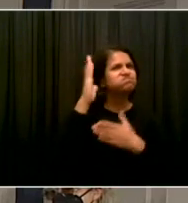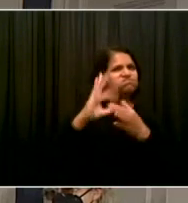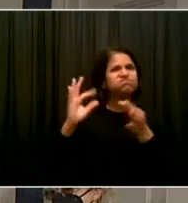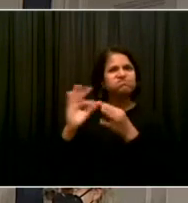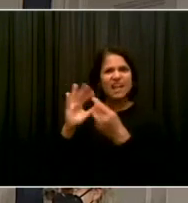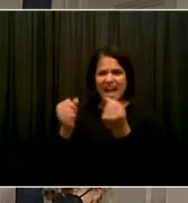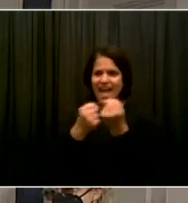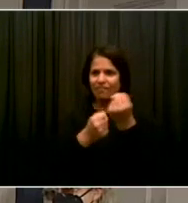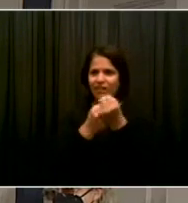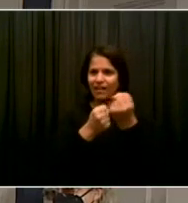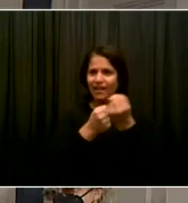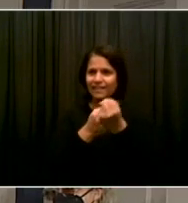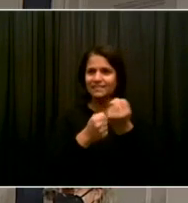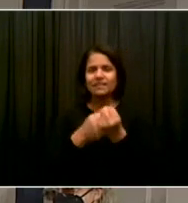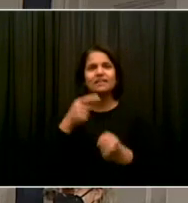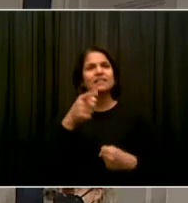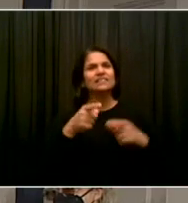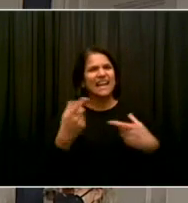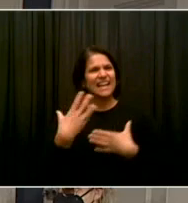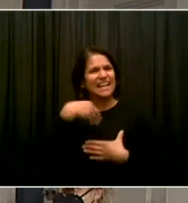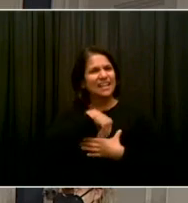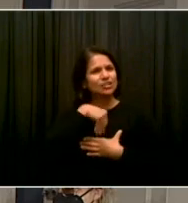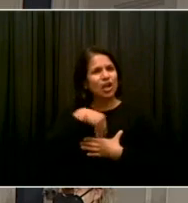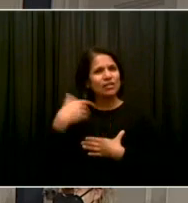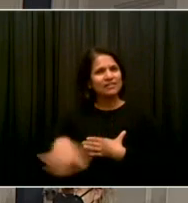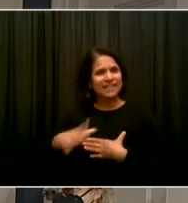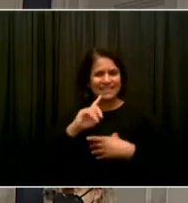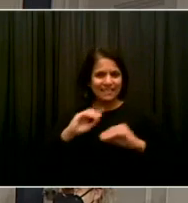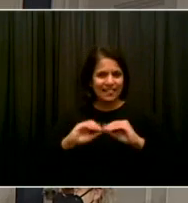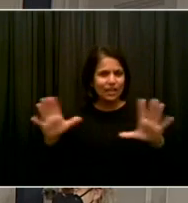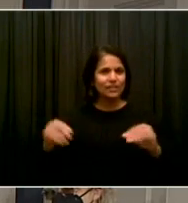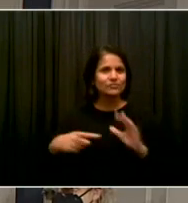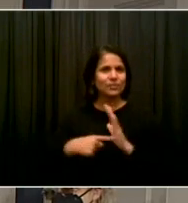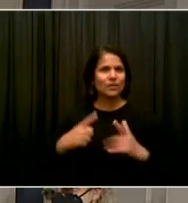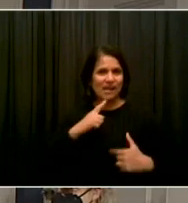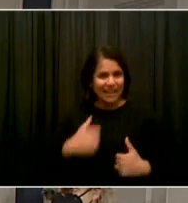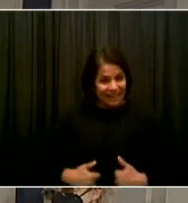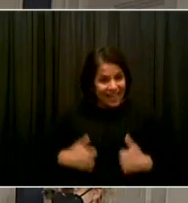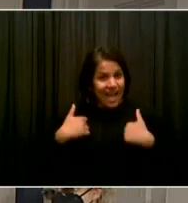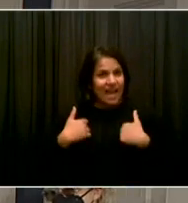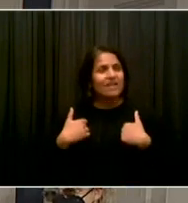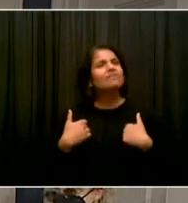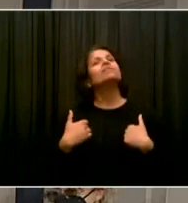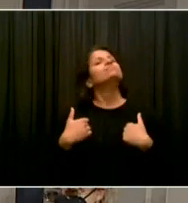mission, you're the exemplar of that. So thank you.